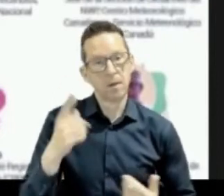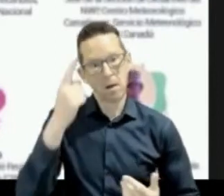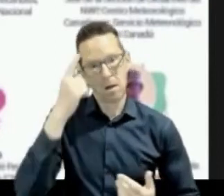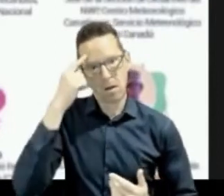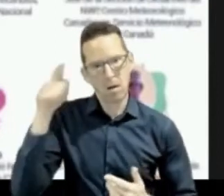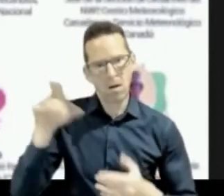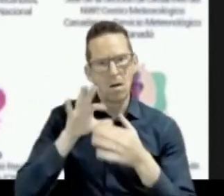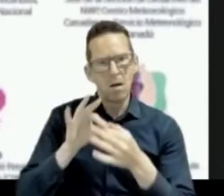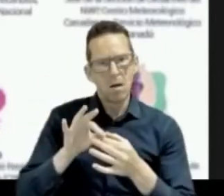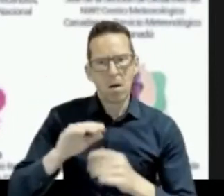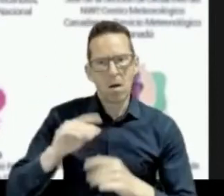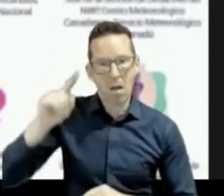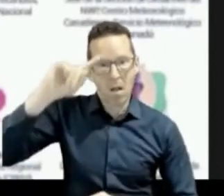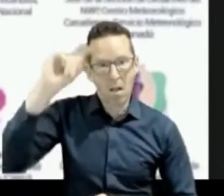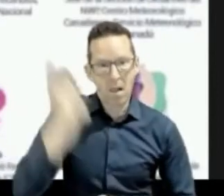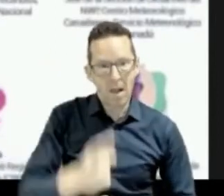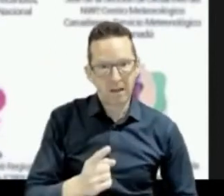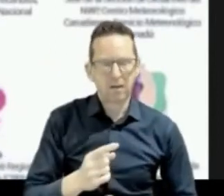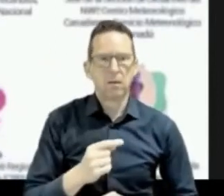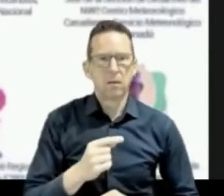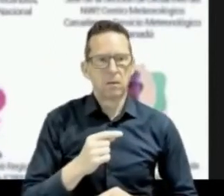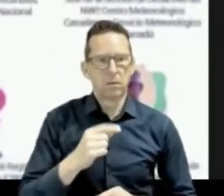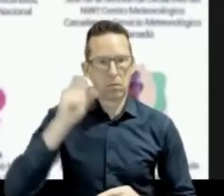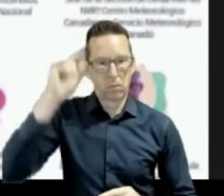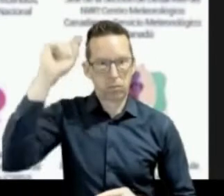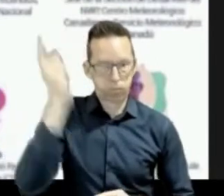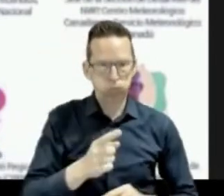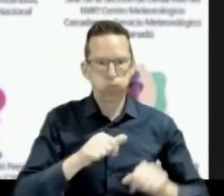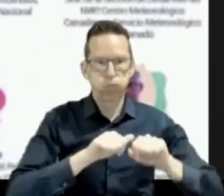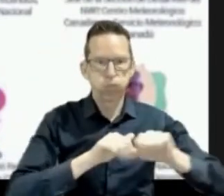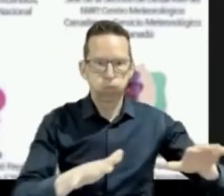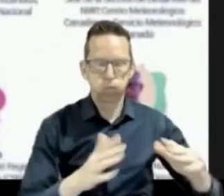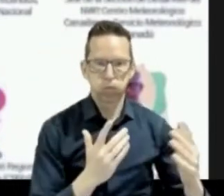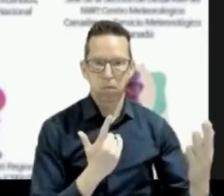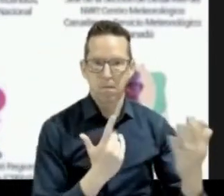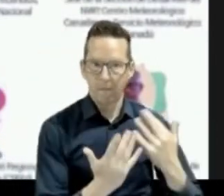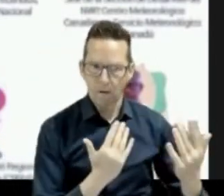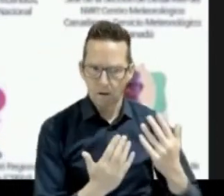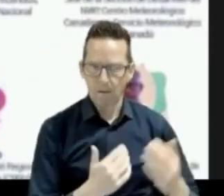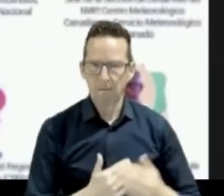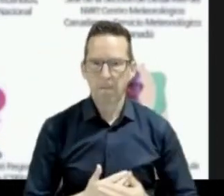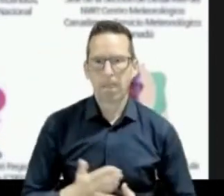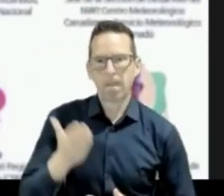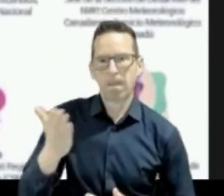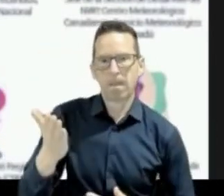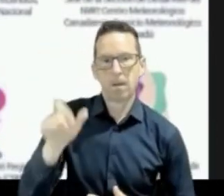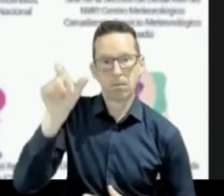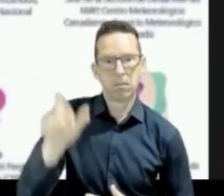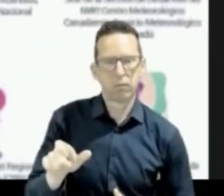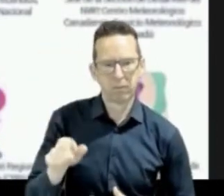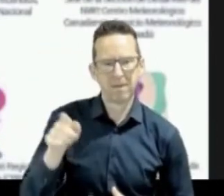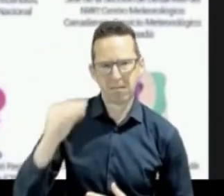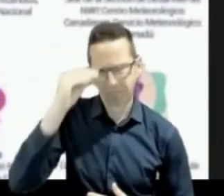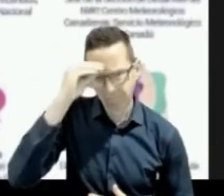And, of course, we have a lot to share and to discuss about lightning in the context of this regional